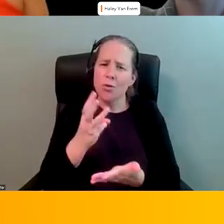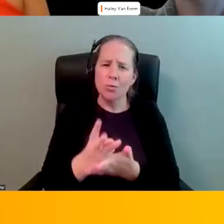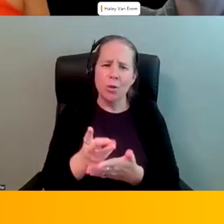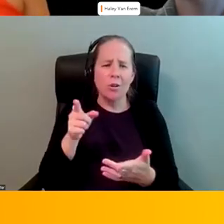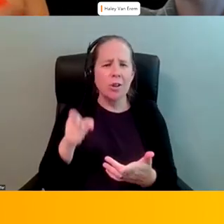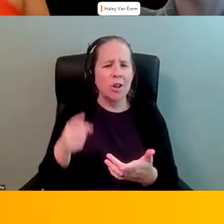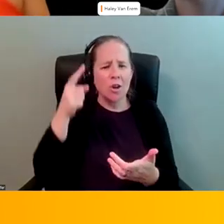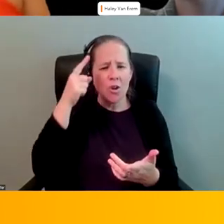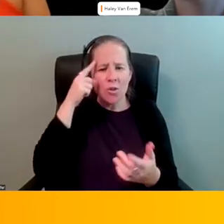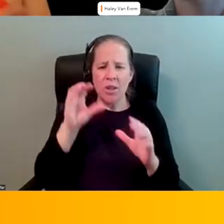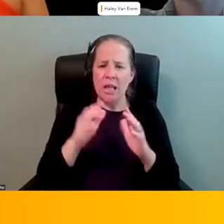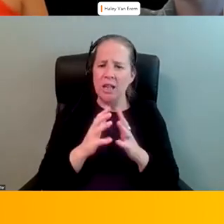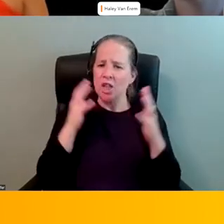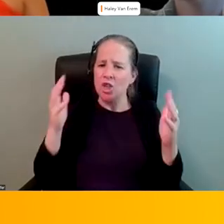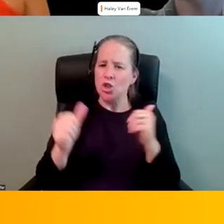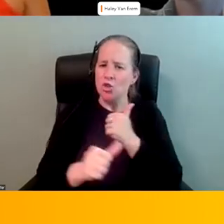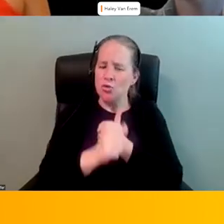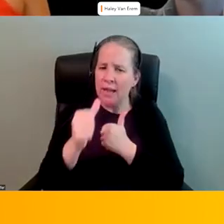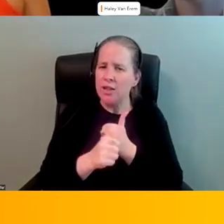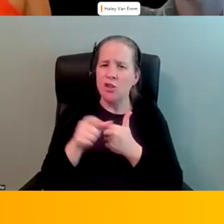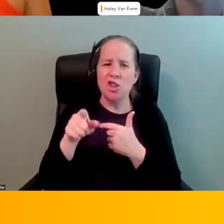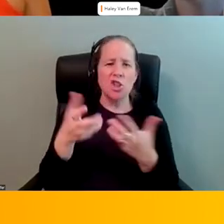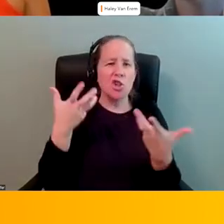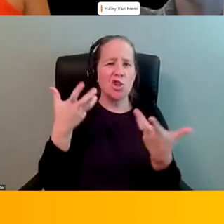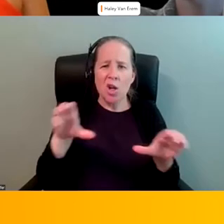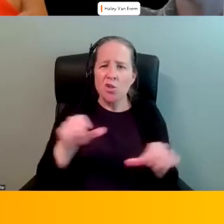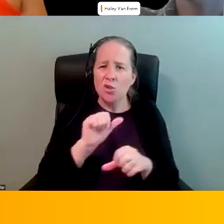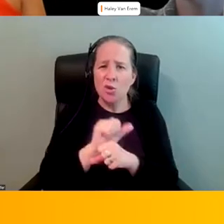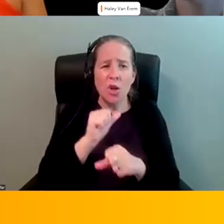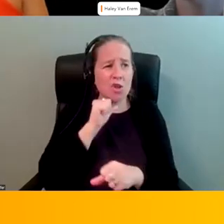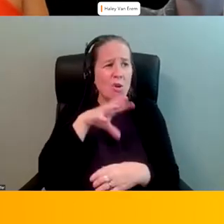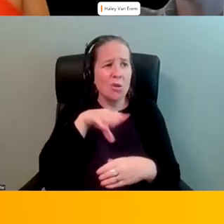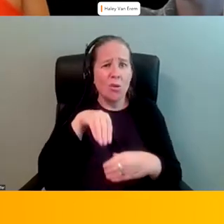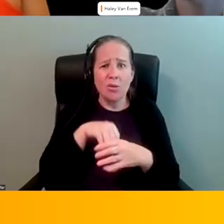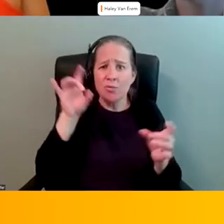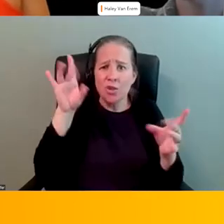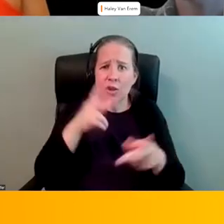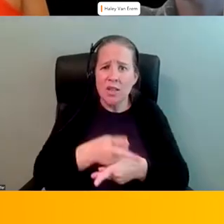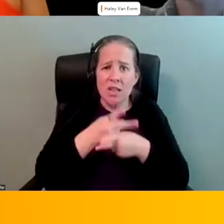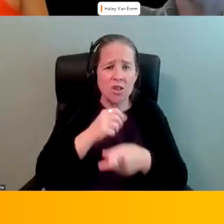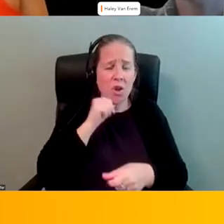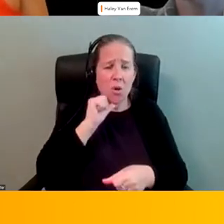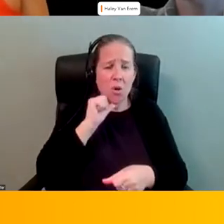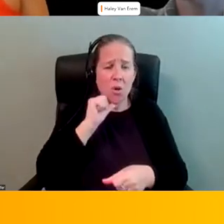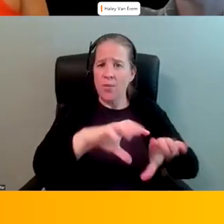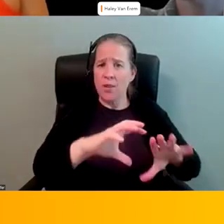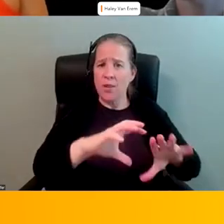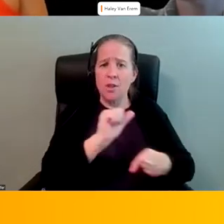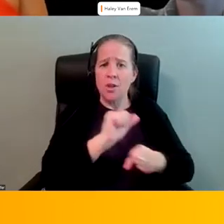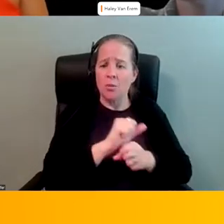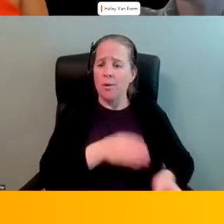you think it's too dangerous and you don't want to do the work don't go into crisis care don't work with this population work with another